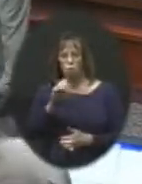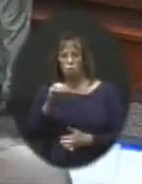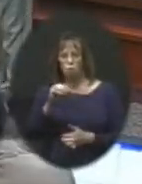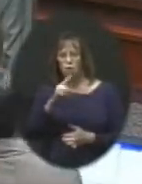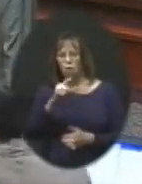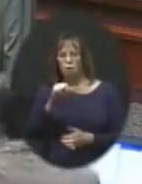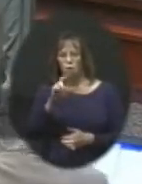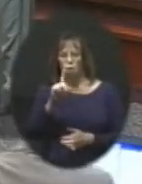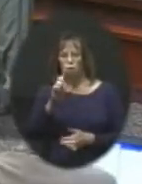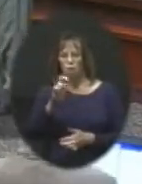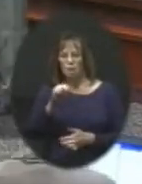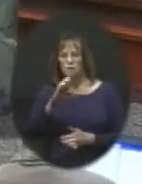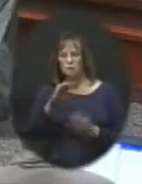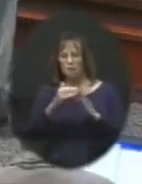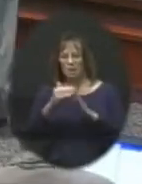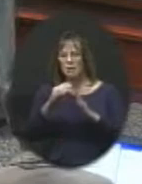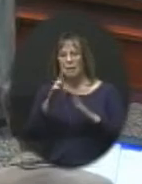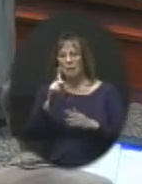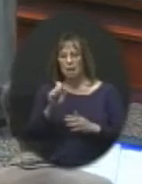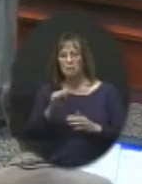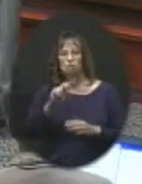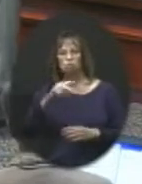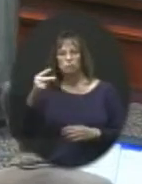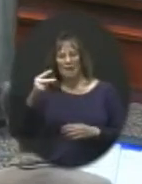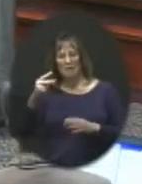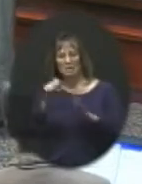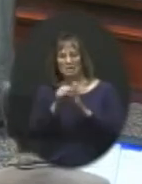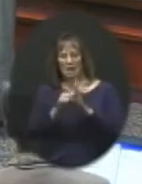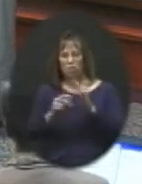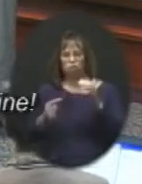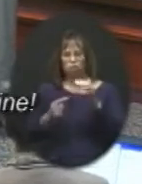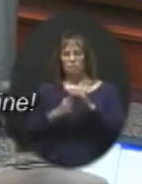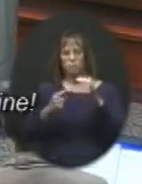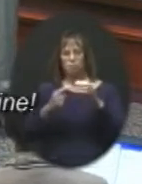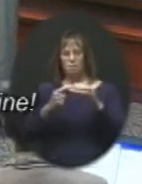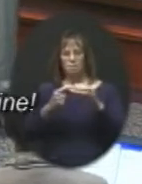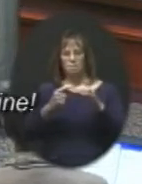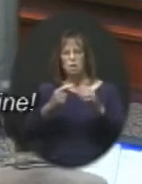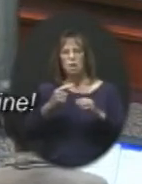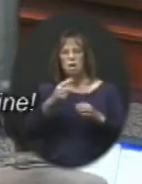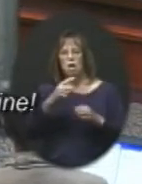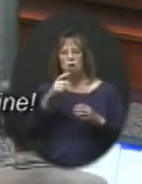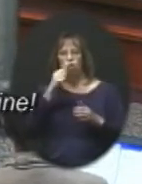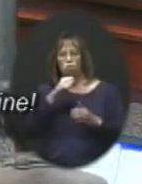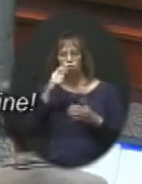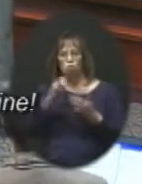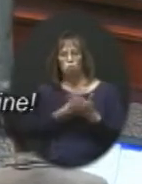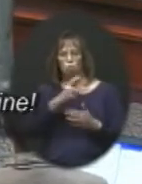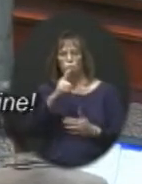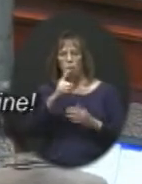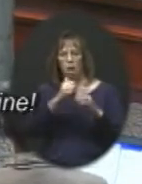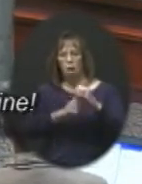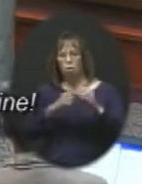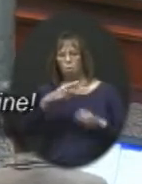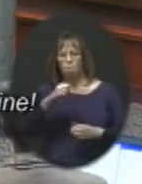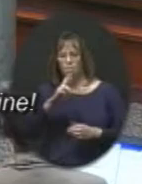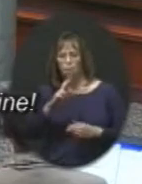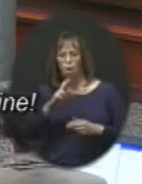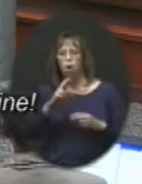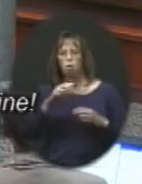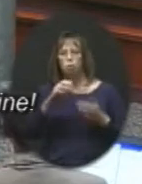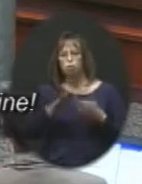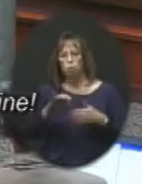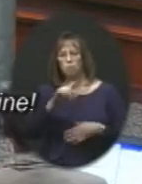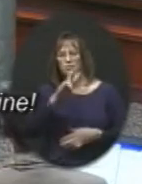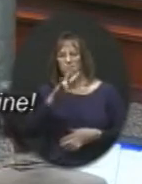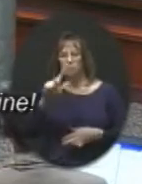This is her second individual state championship in a row in girls golf. She hit a one under par and scored 71. She topped the second